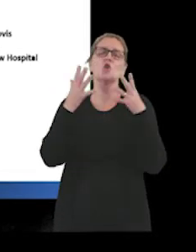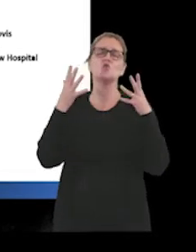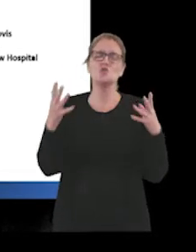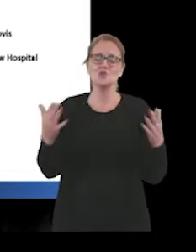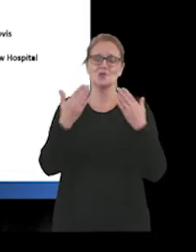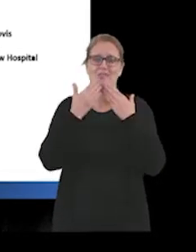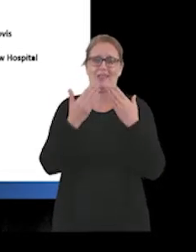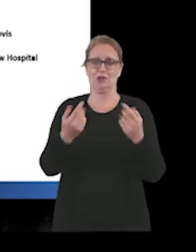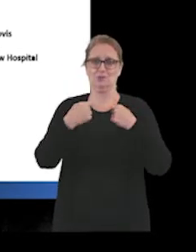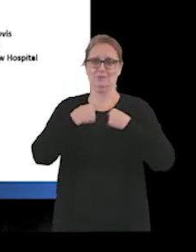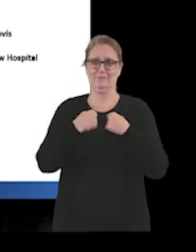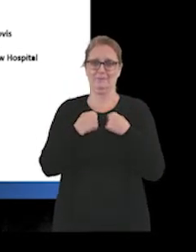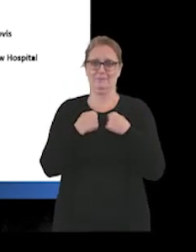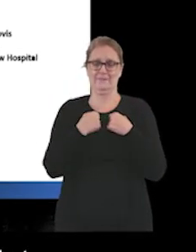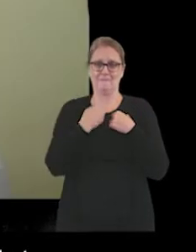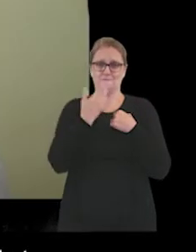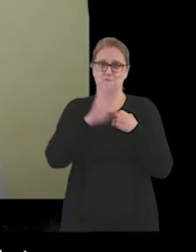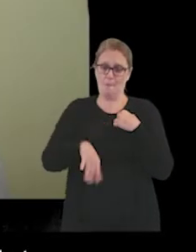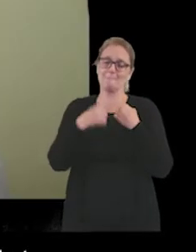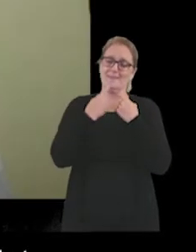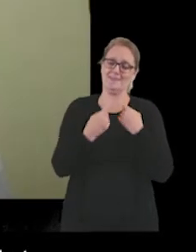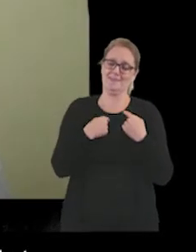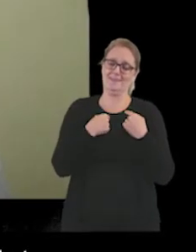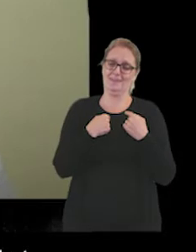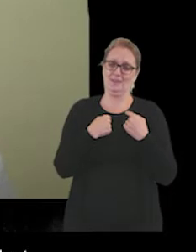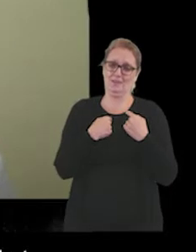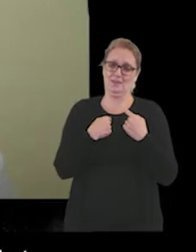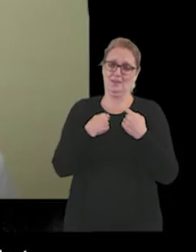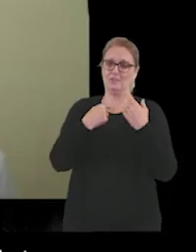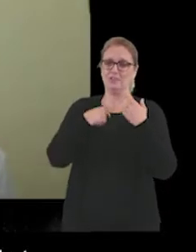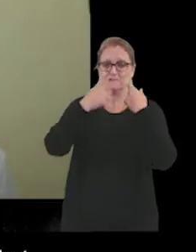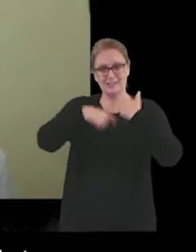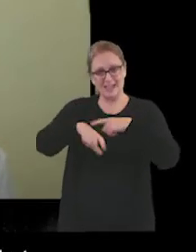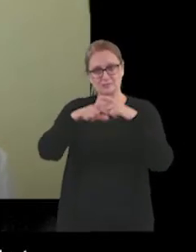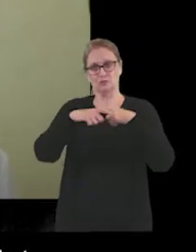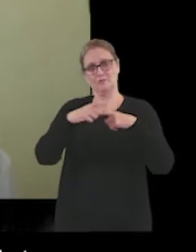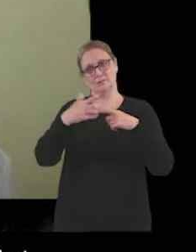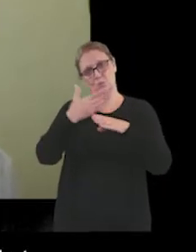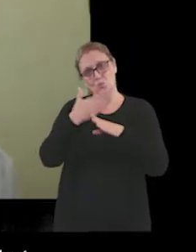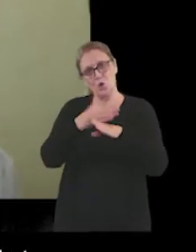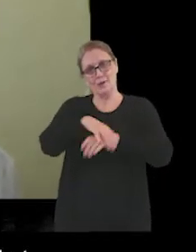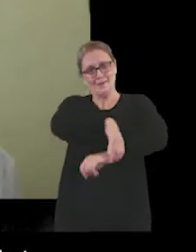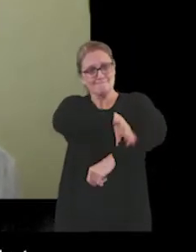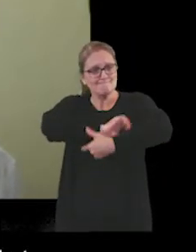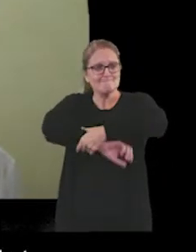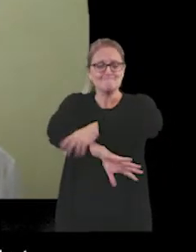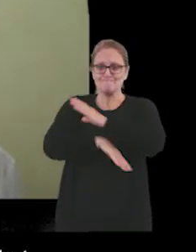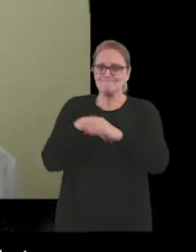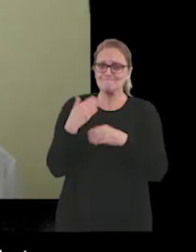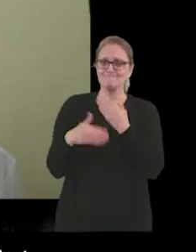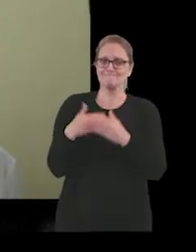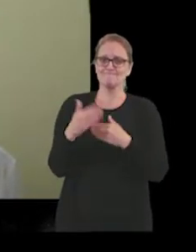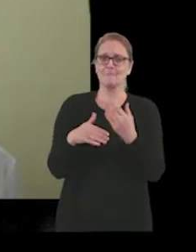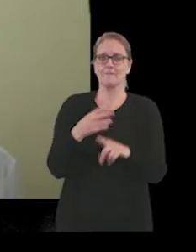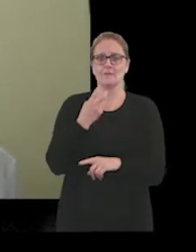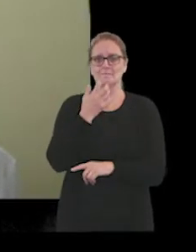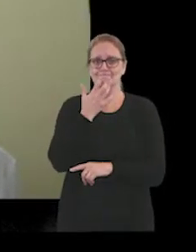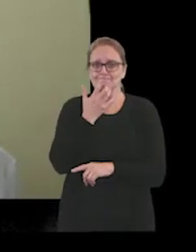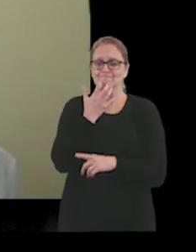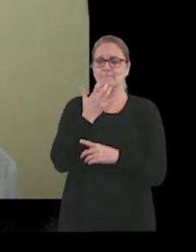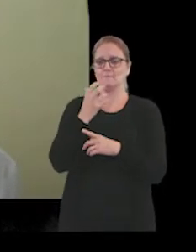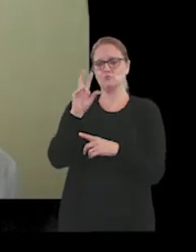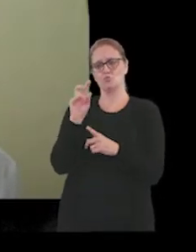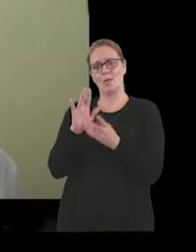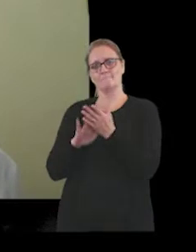from me to everybody that's kept the ship afloat over the last 12 months. It's been